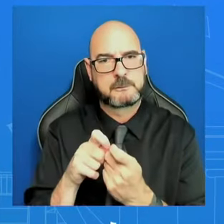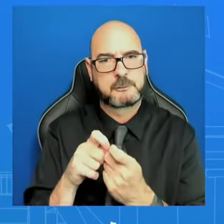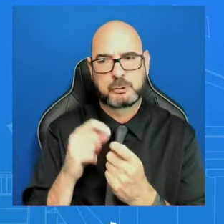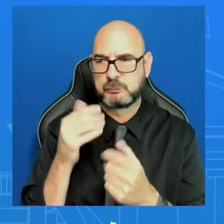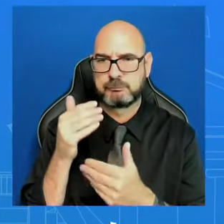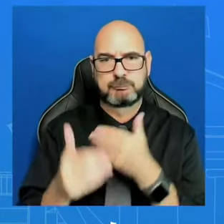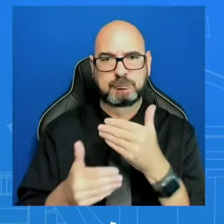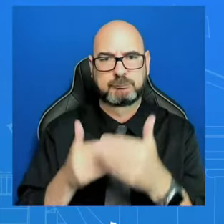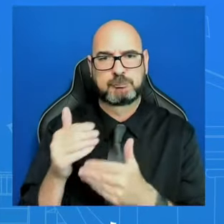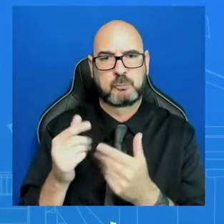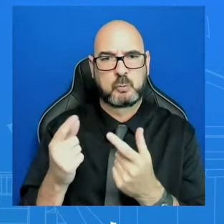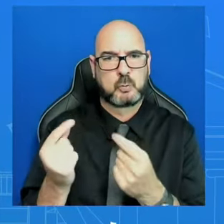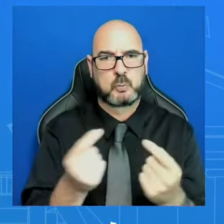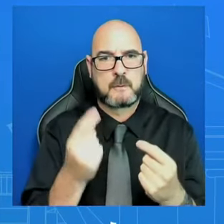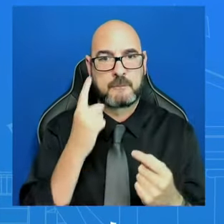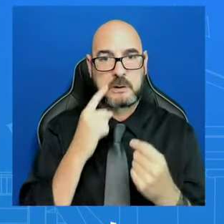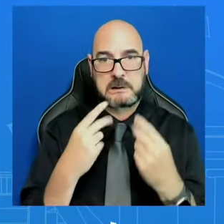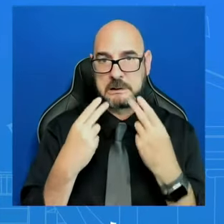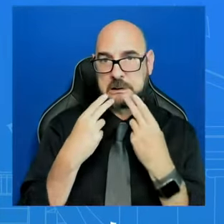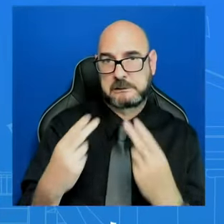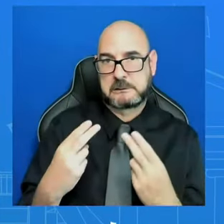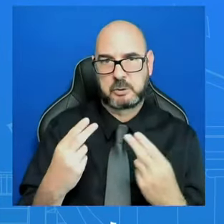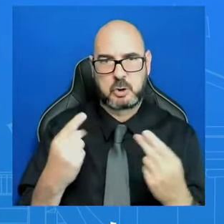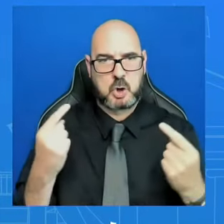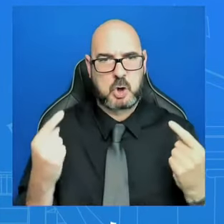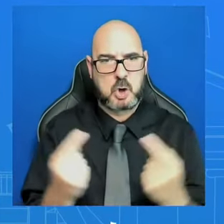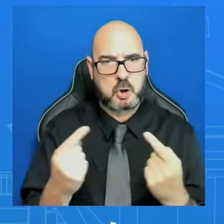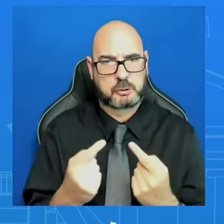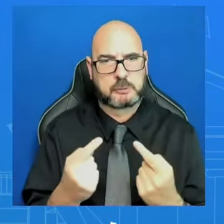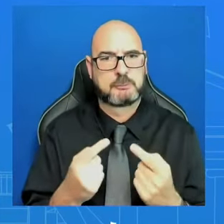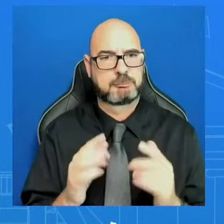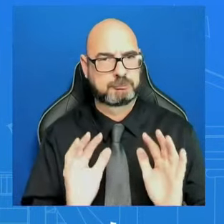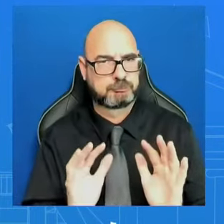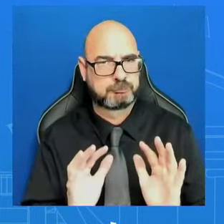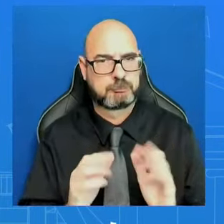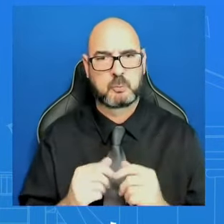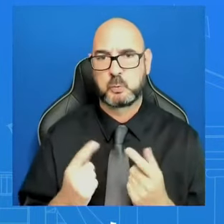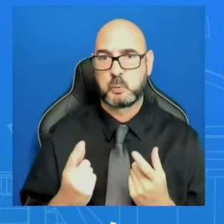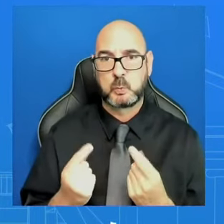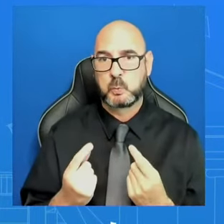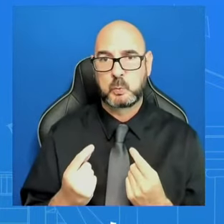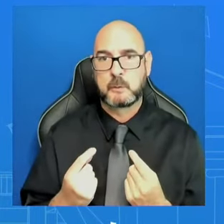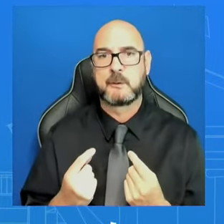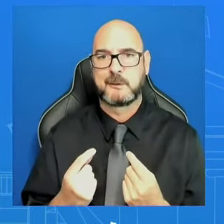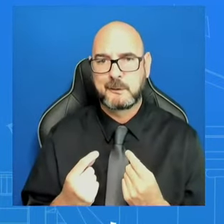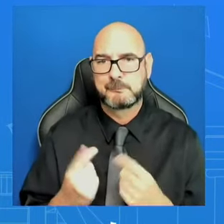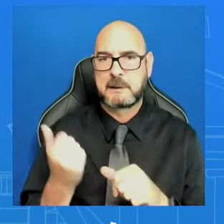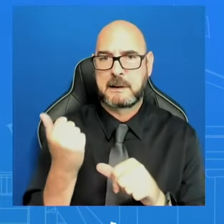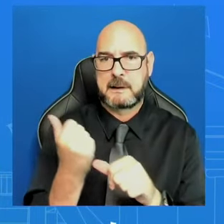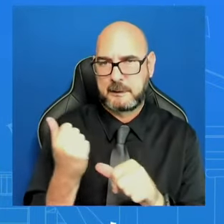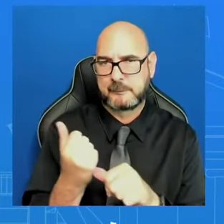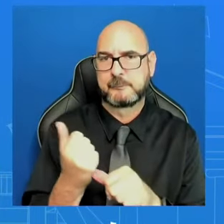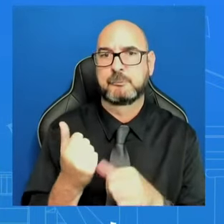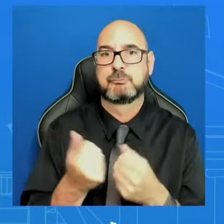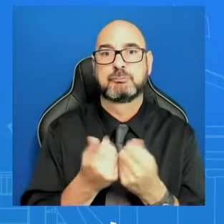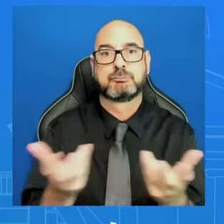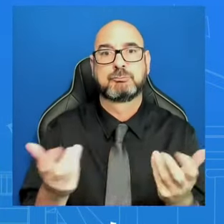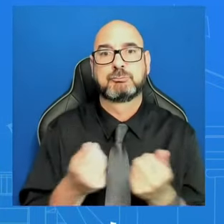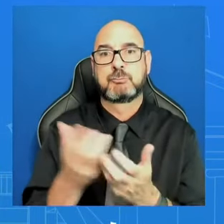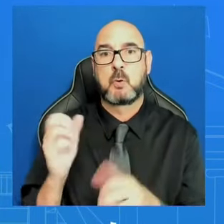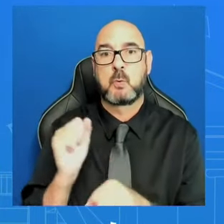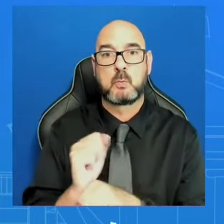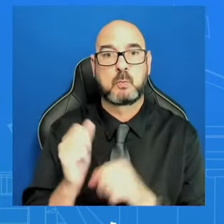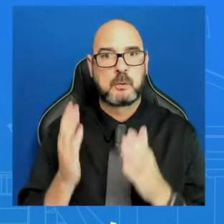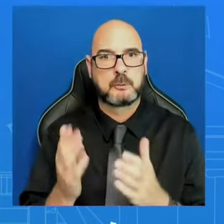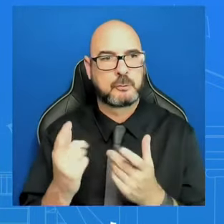harm, humanitarian suffering, and the safety of aid workers. He made clear that U.S. policy with respect